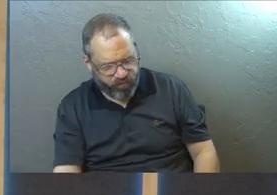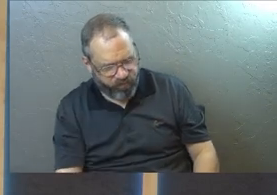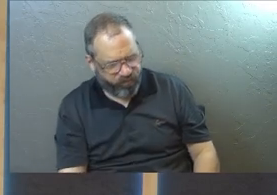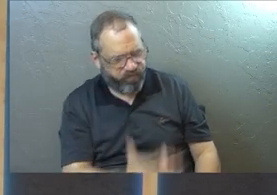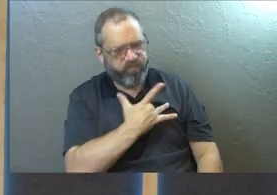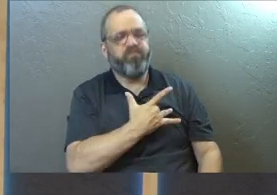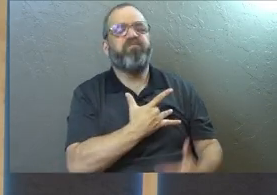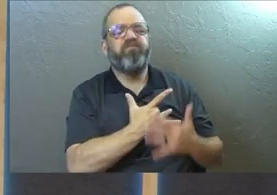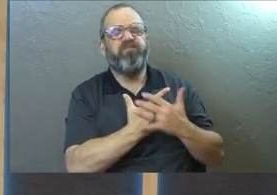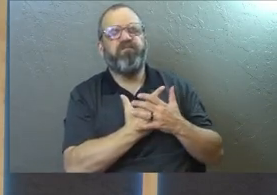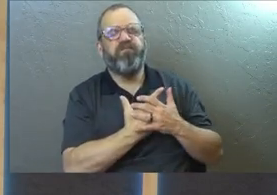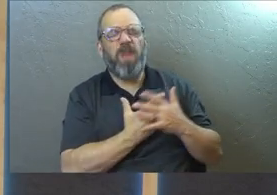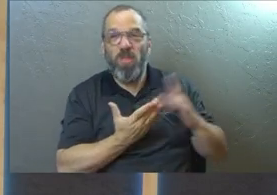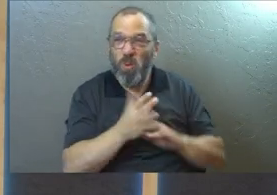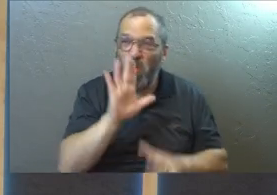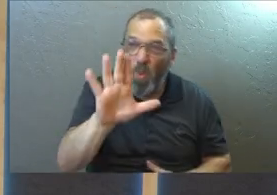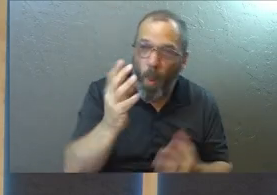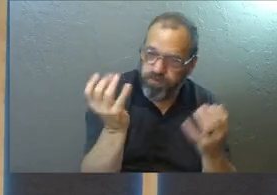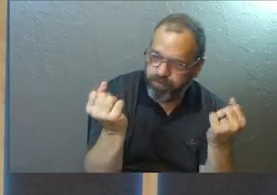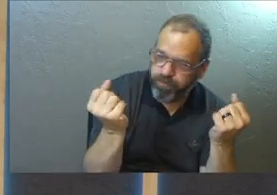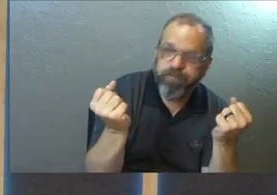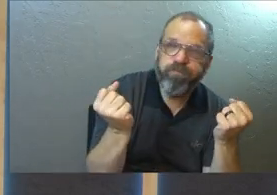by you.